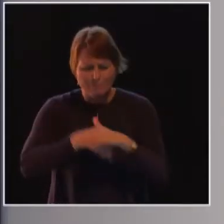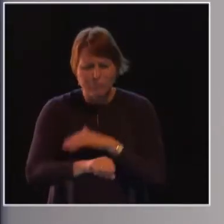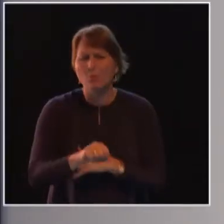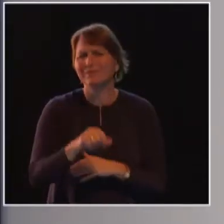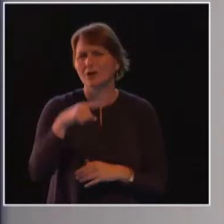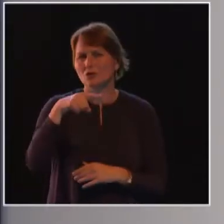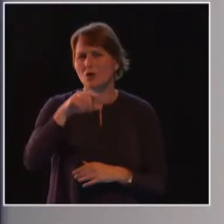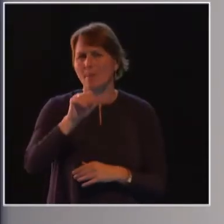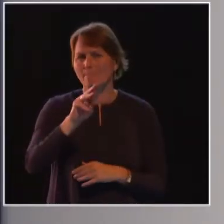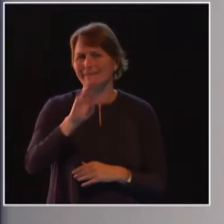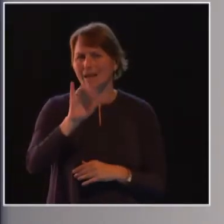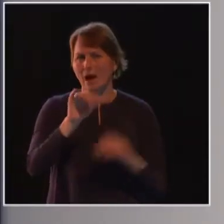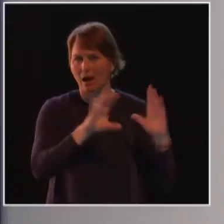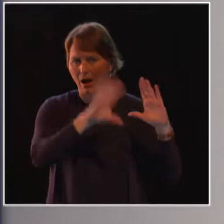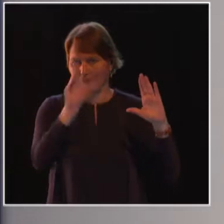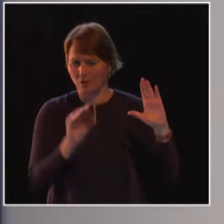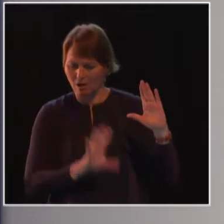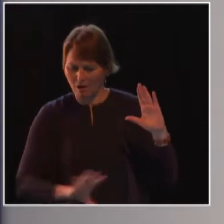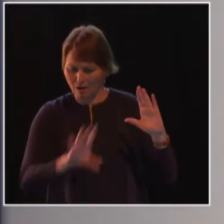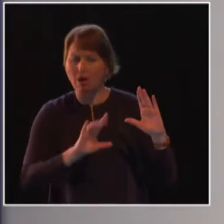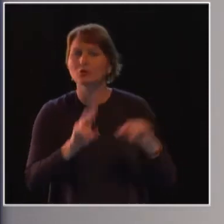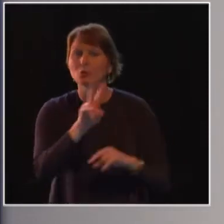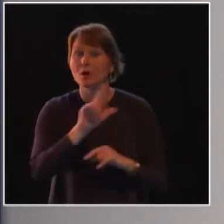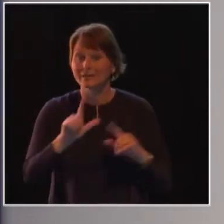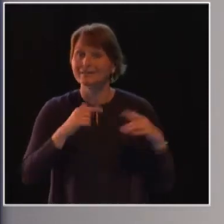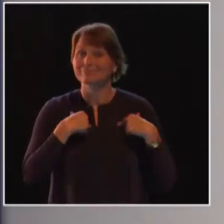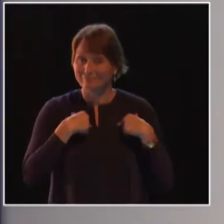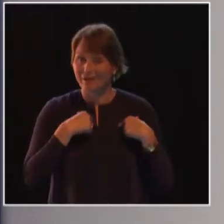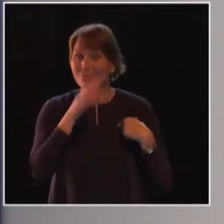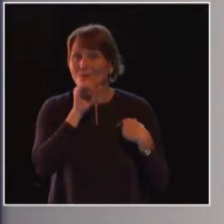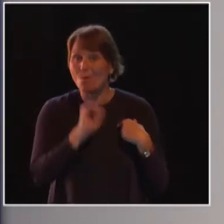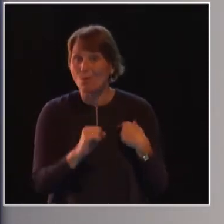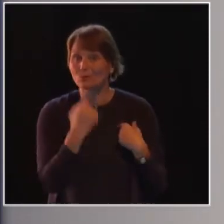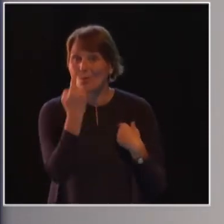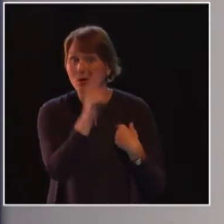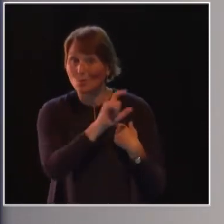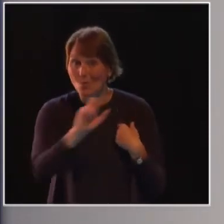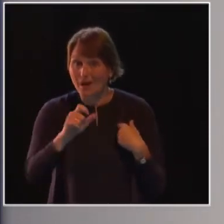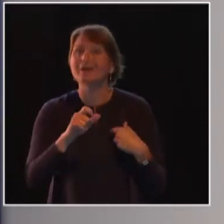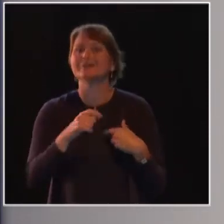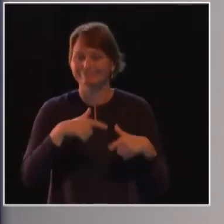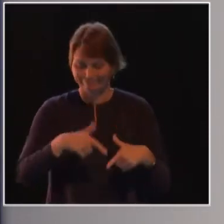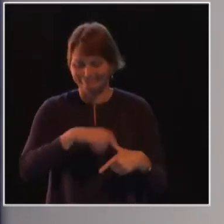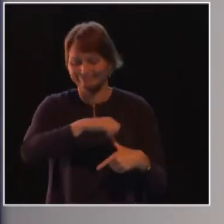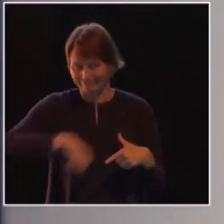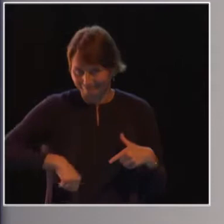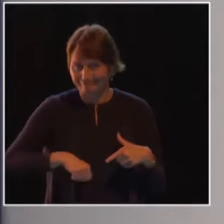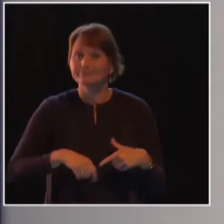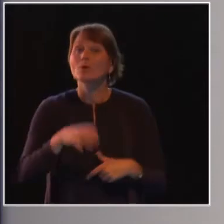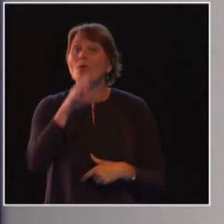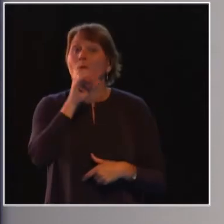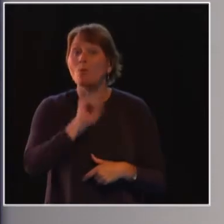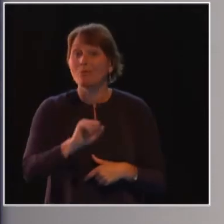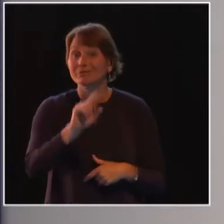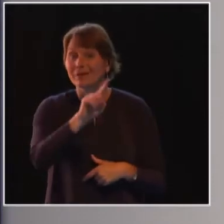years old. And I went through female genital mutilation when I was one week old. At the age of 15, I was forced to get